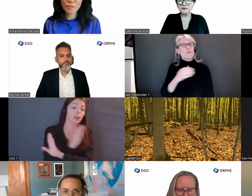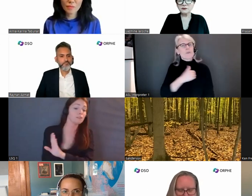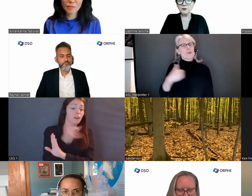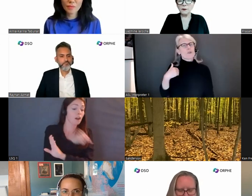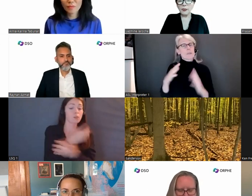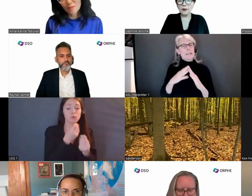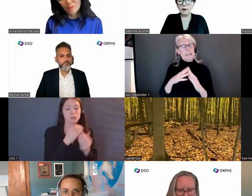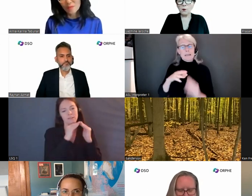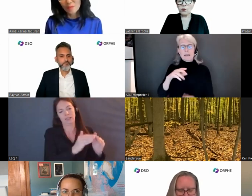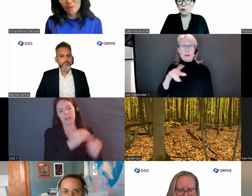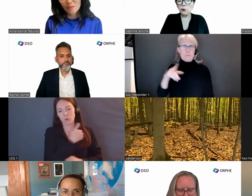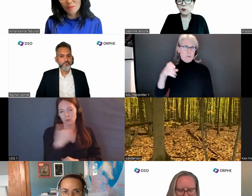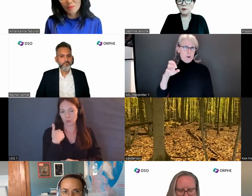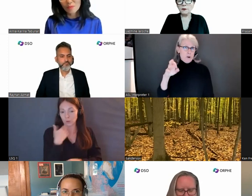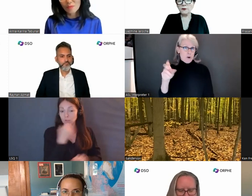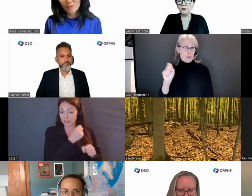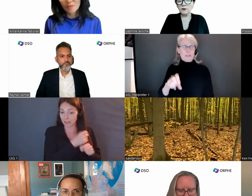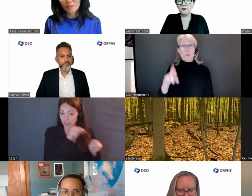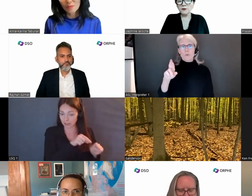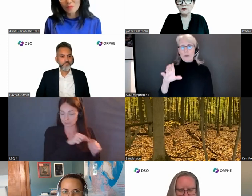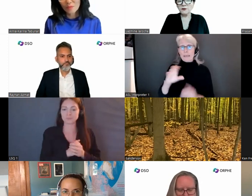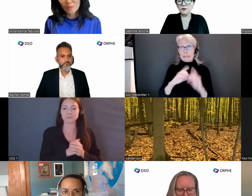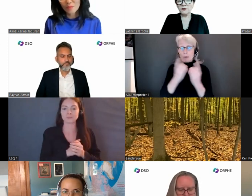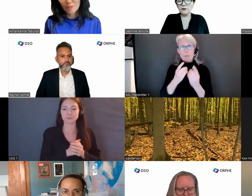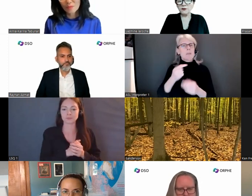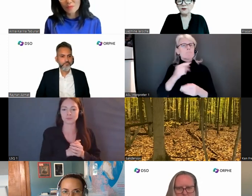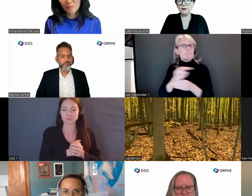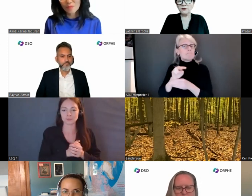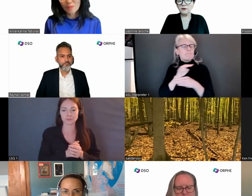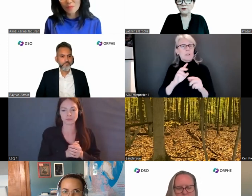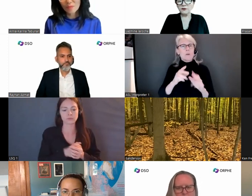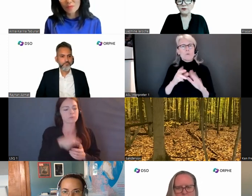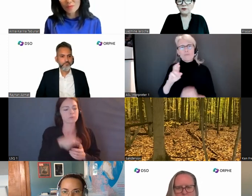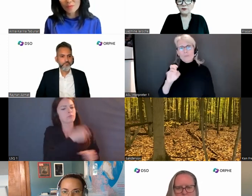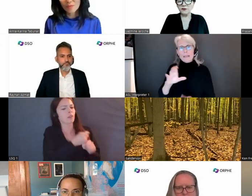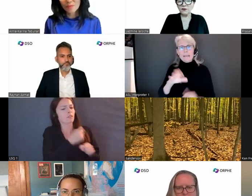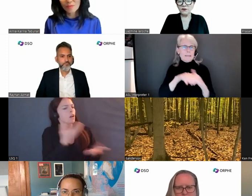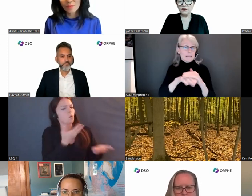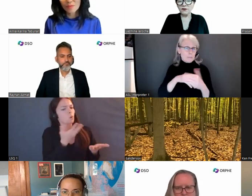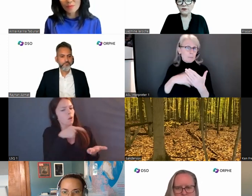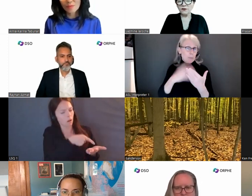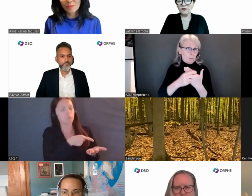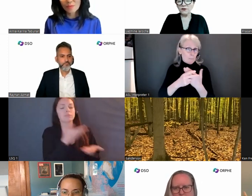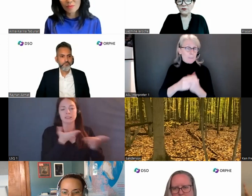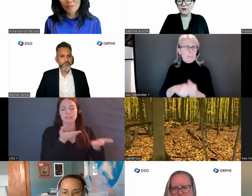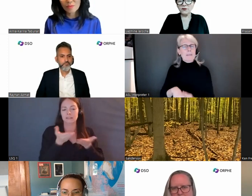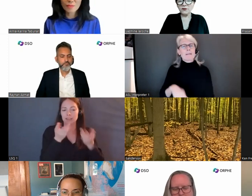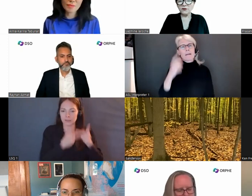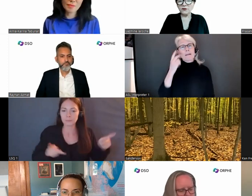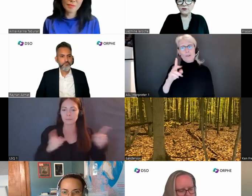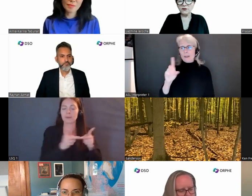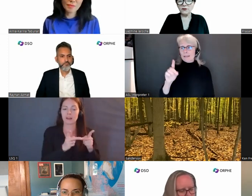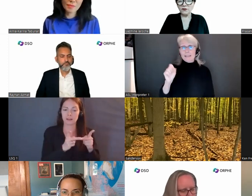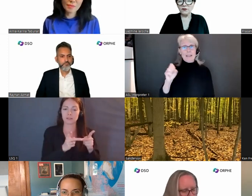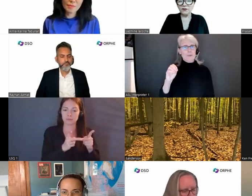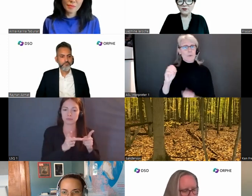Parks and Recreation Department, where I supervised recreational and accessibility programming. When I saw the posting for